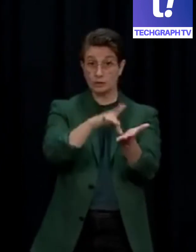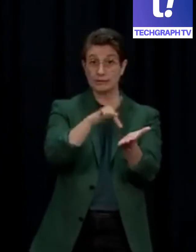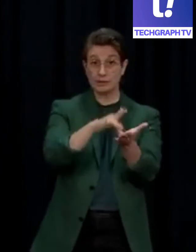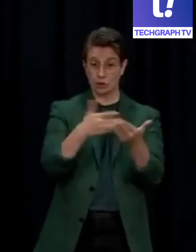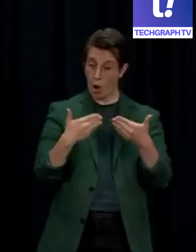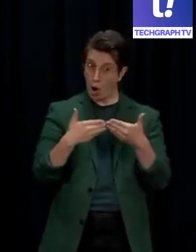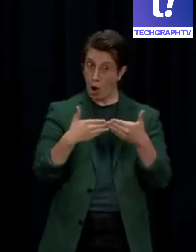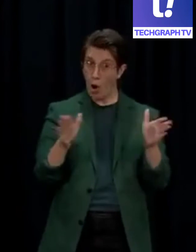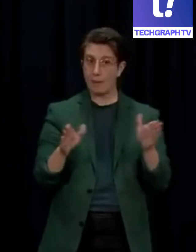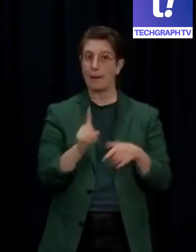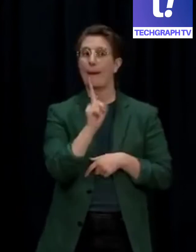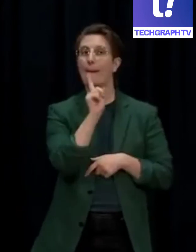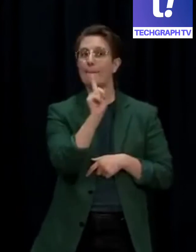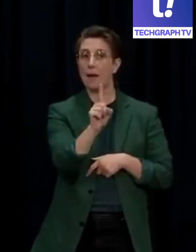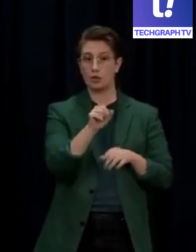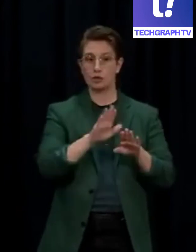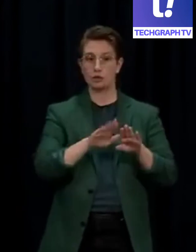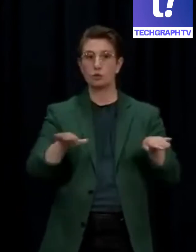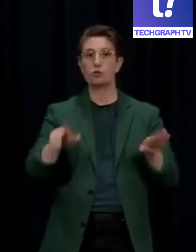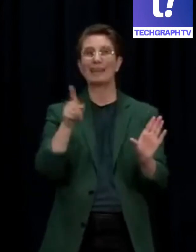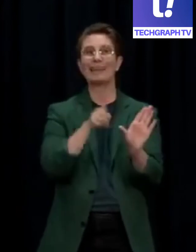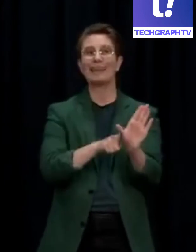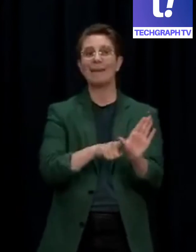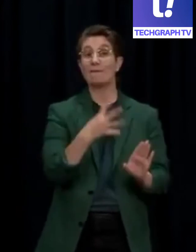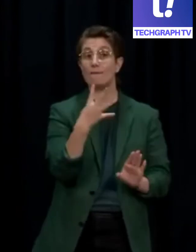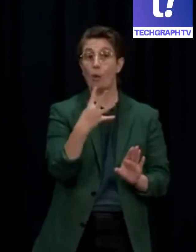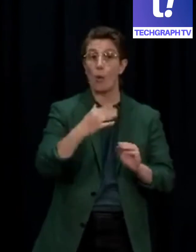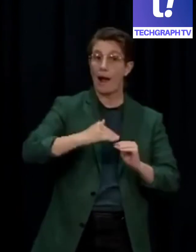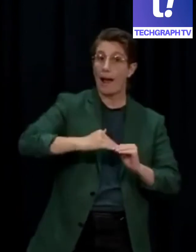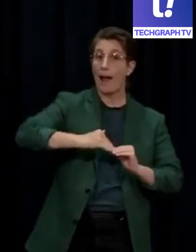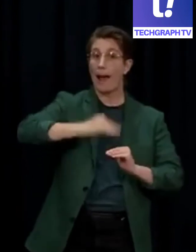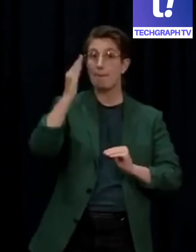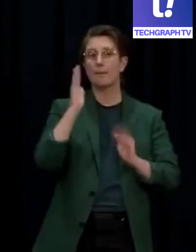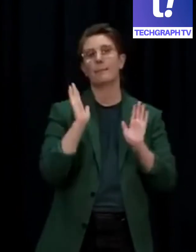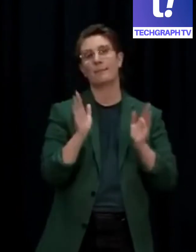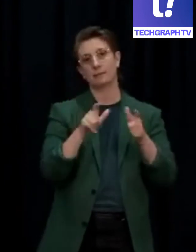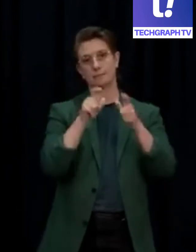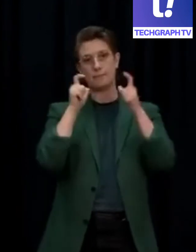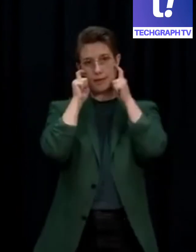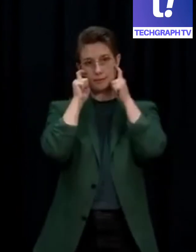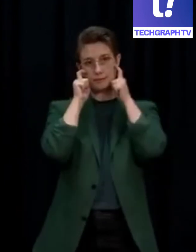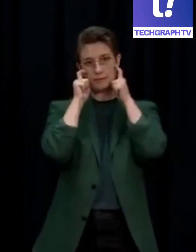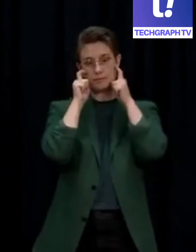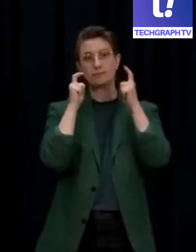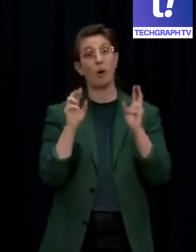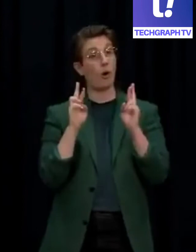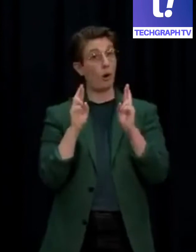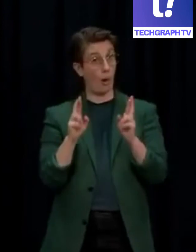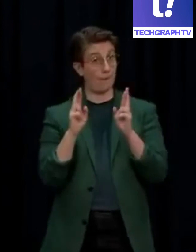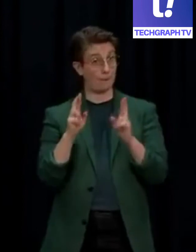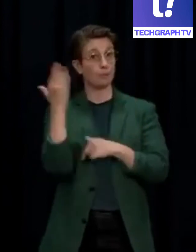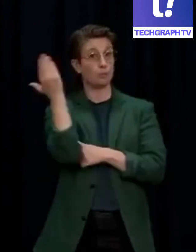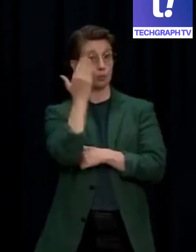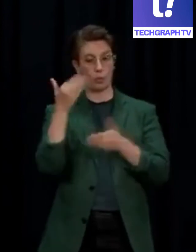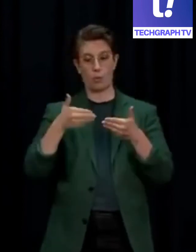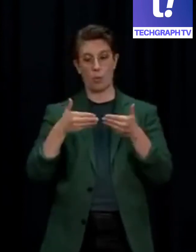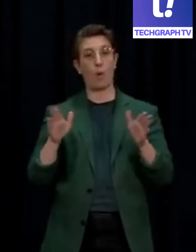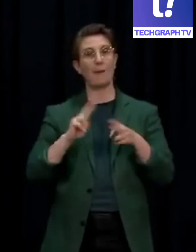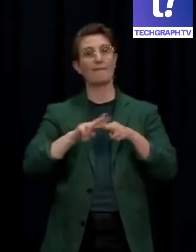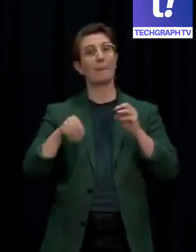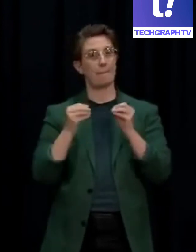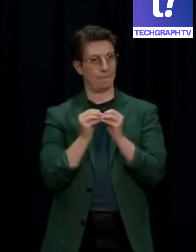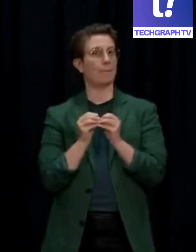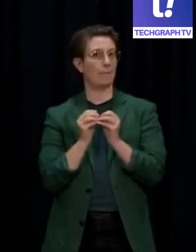It is our intention for schools to return as planned. Over the summer, our education team has been working on additional measures to help